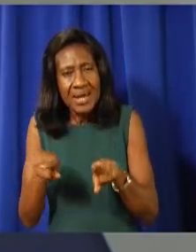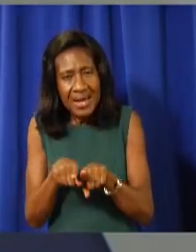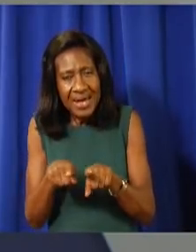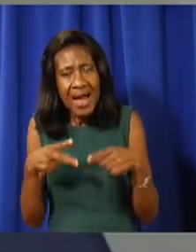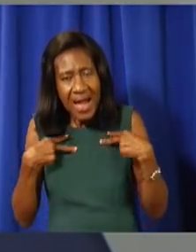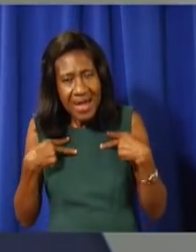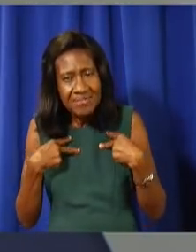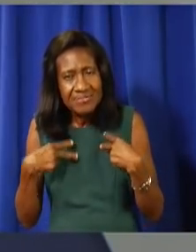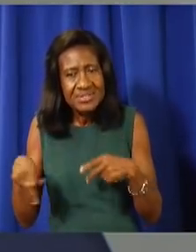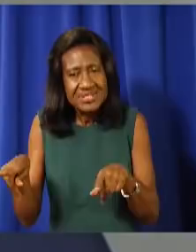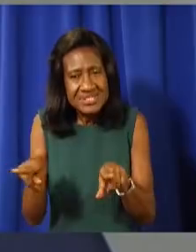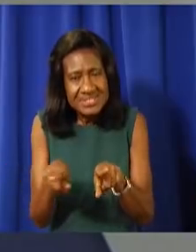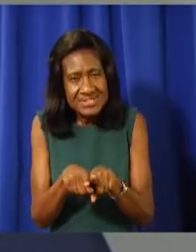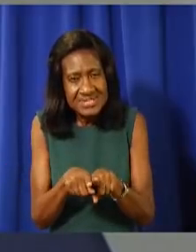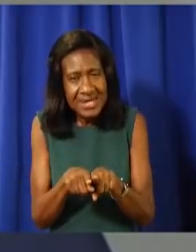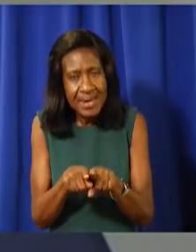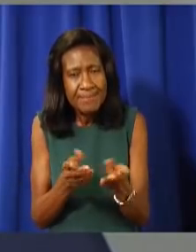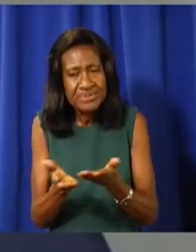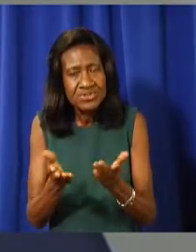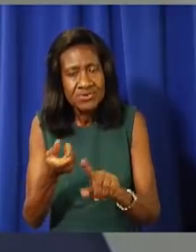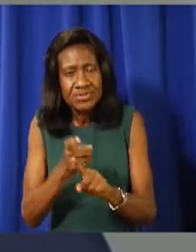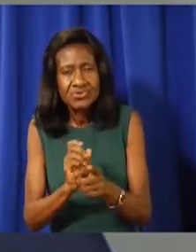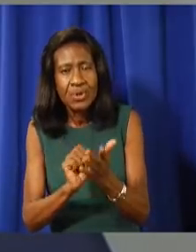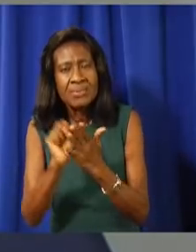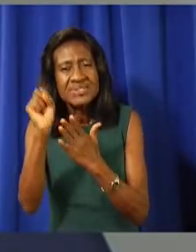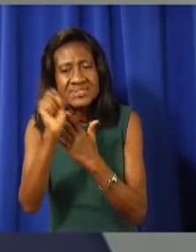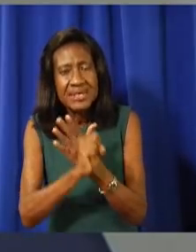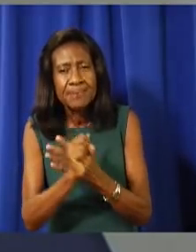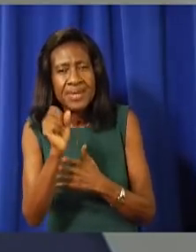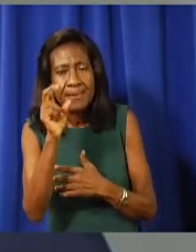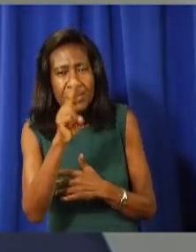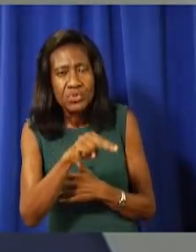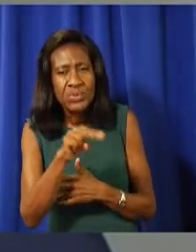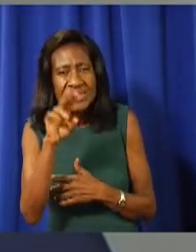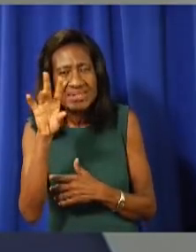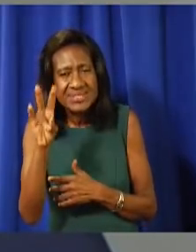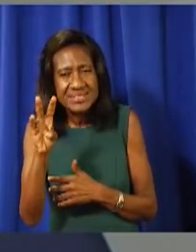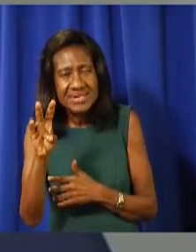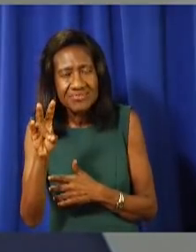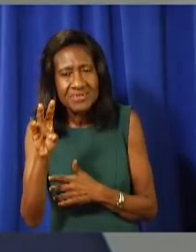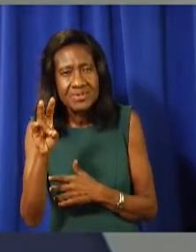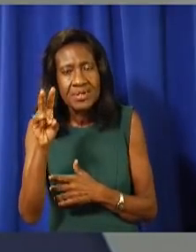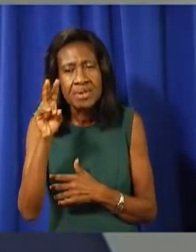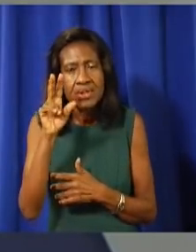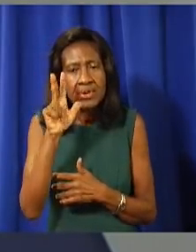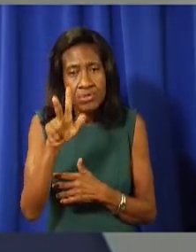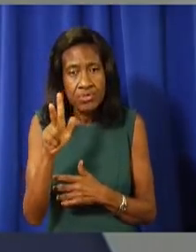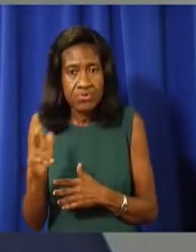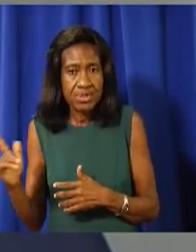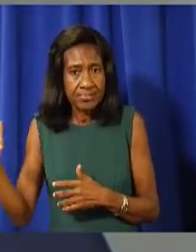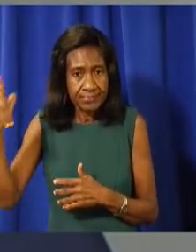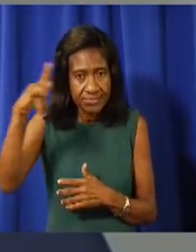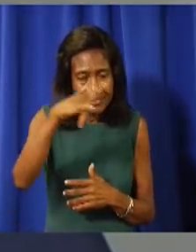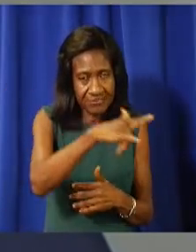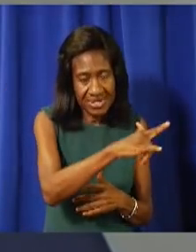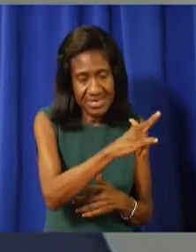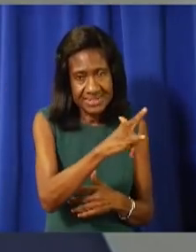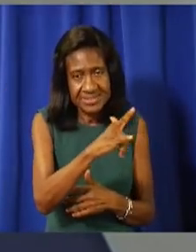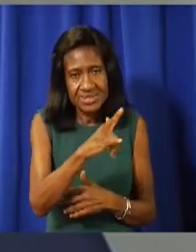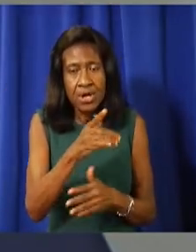UK on the 27th of September. BA plans to offer at least three flights per week via NASA.